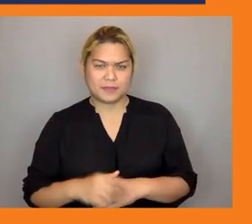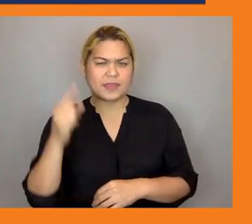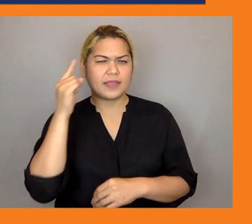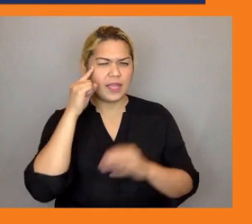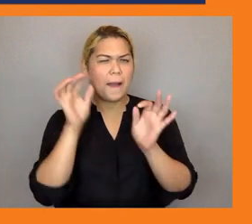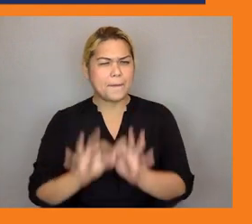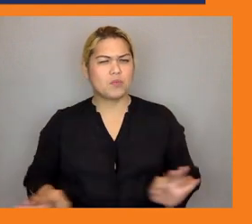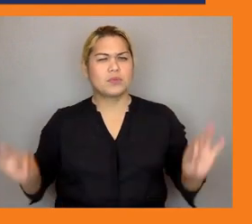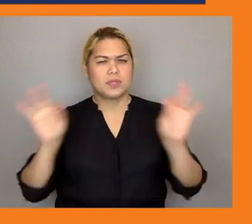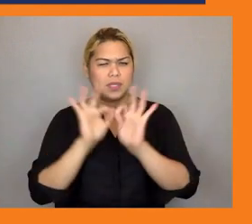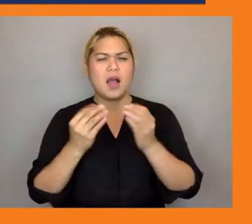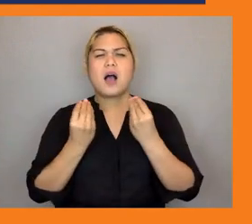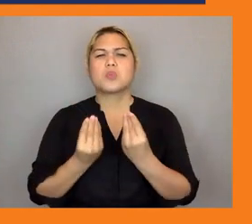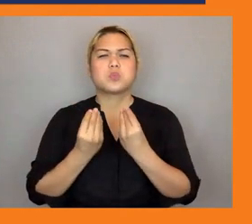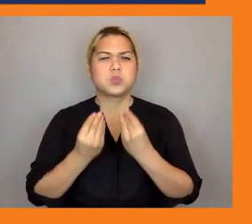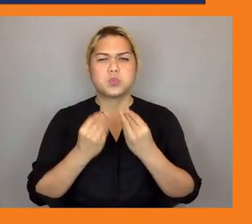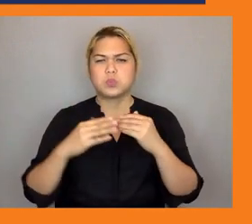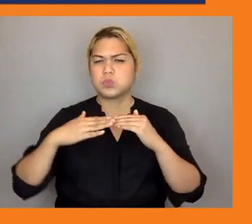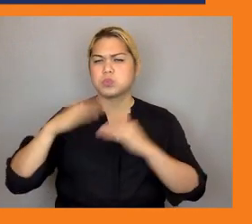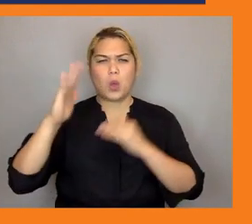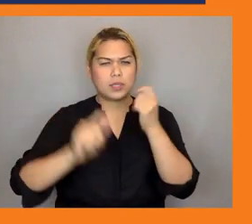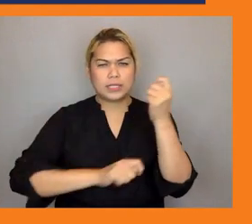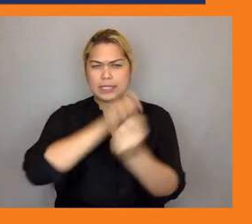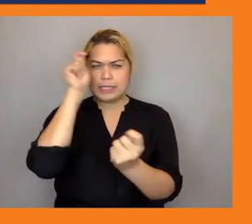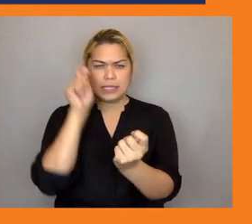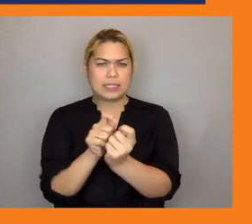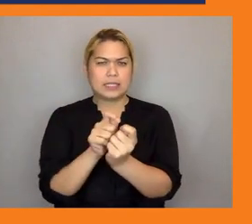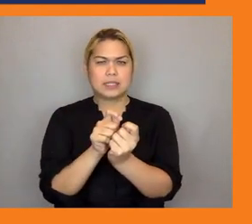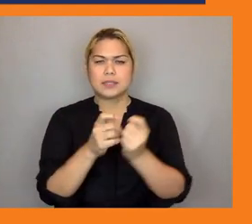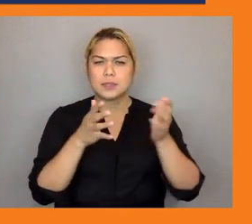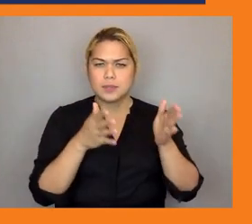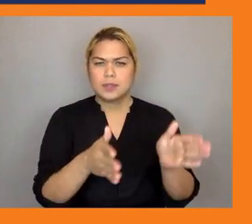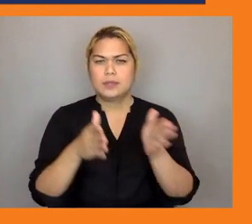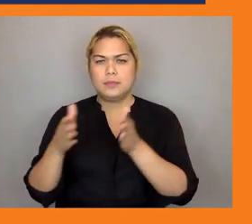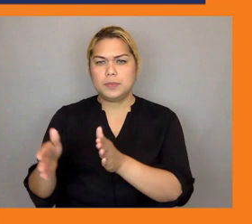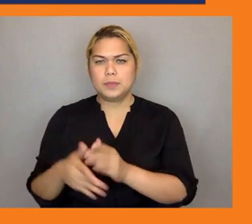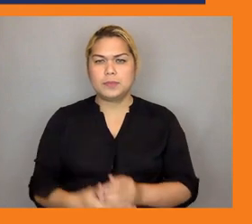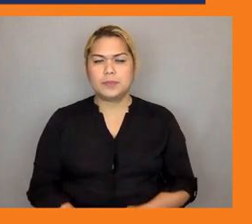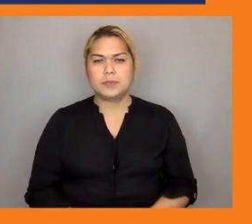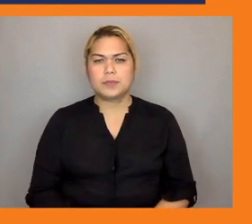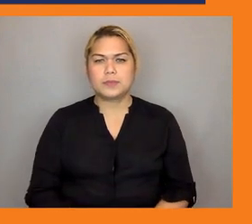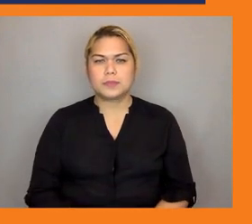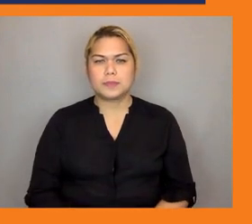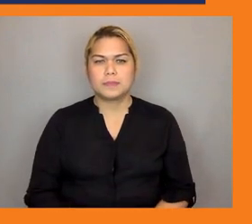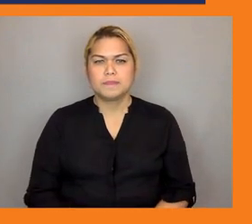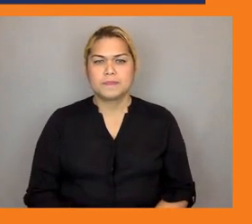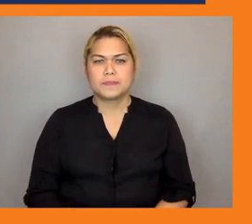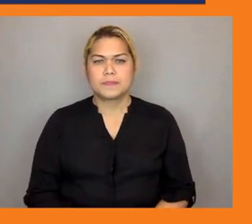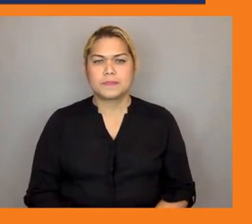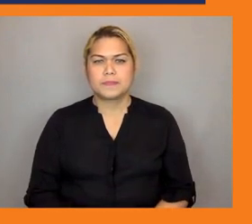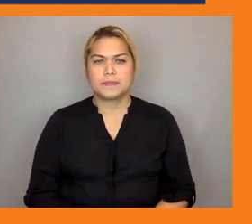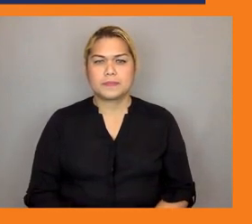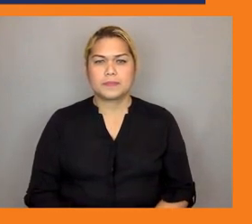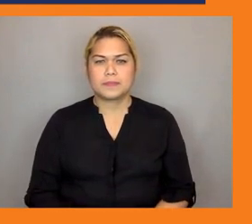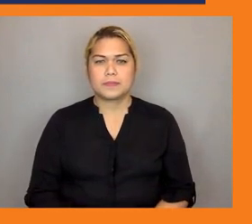more more specifically and i thought there was another question later on specifically on on skills so i'm not going to go into more details on